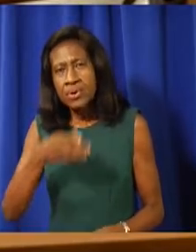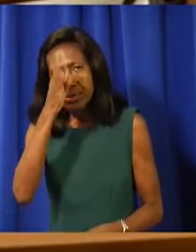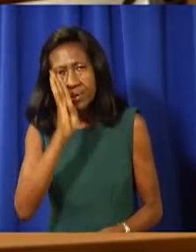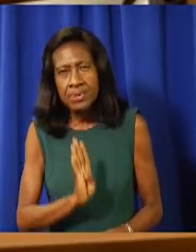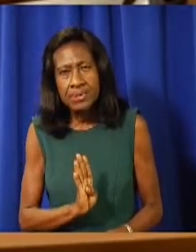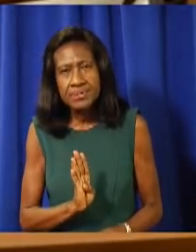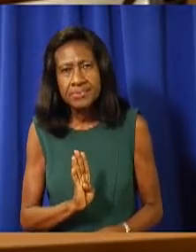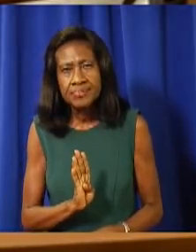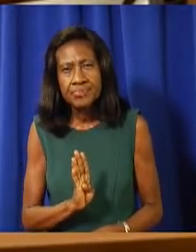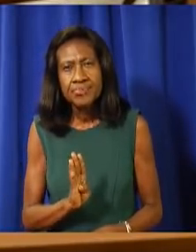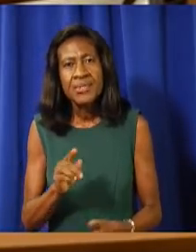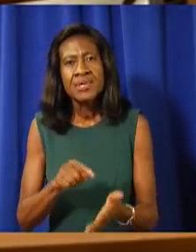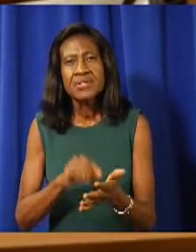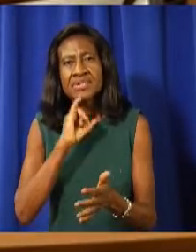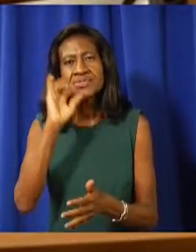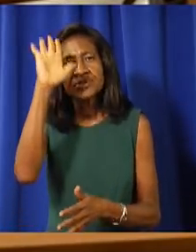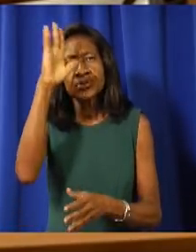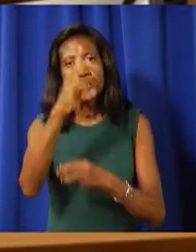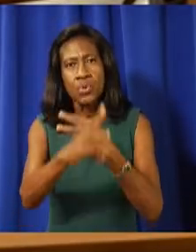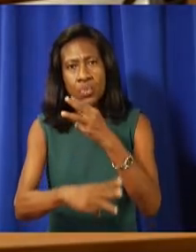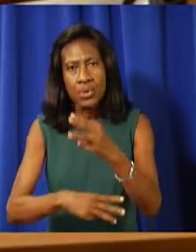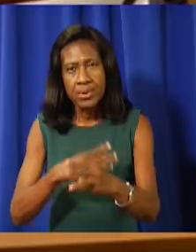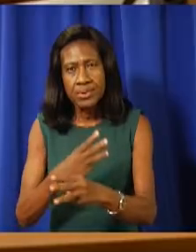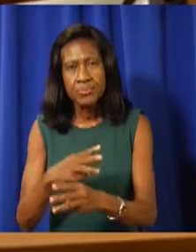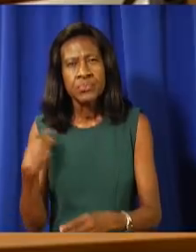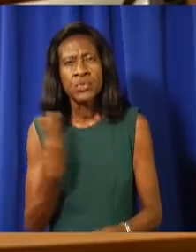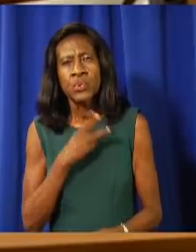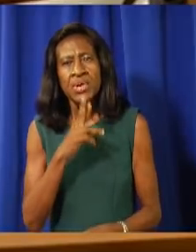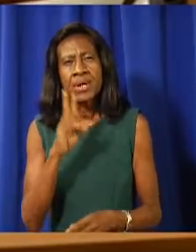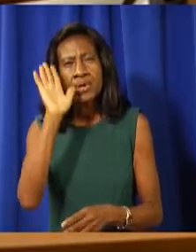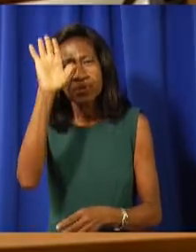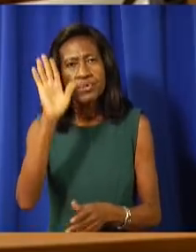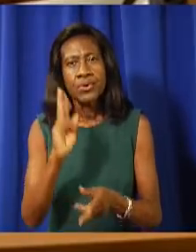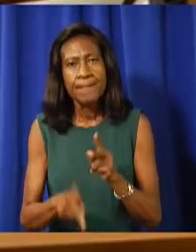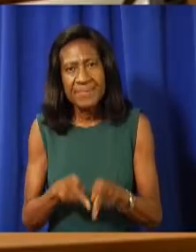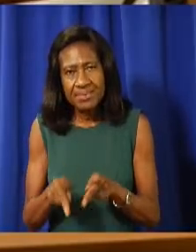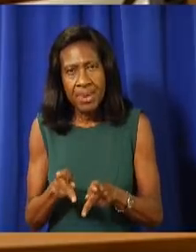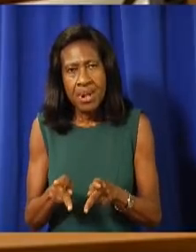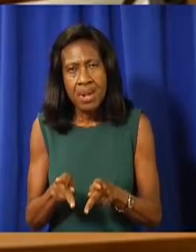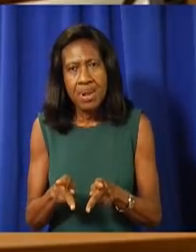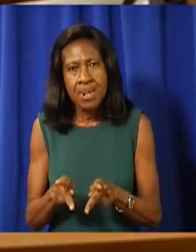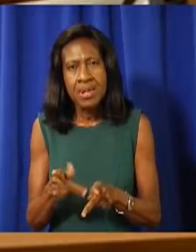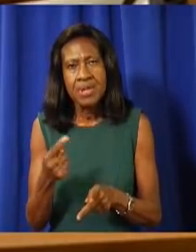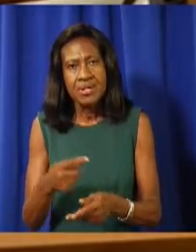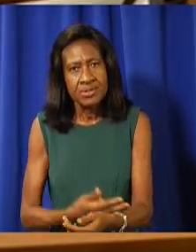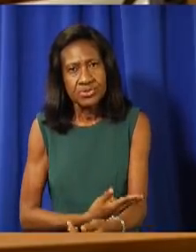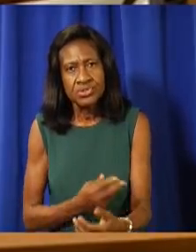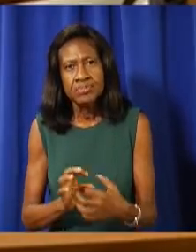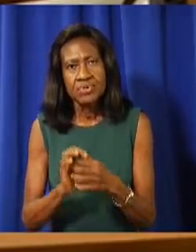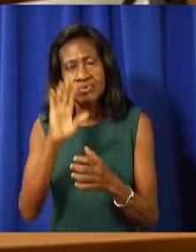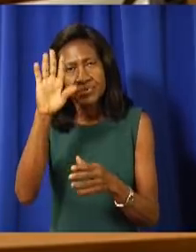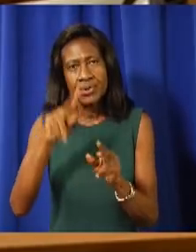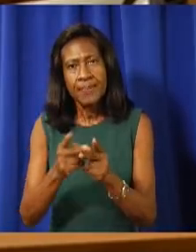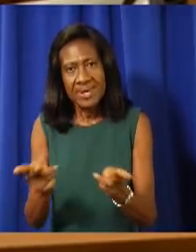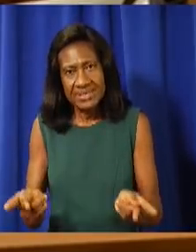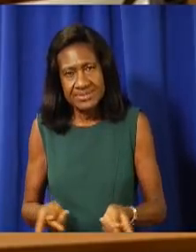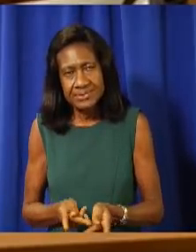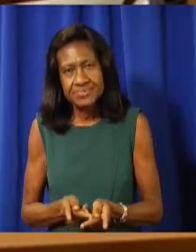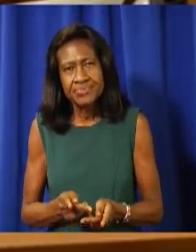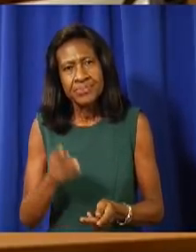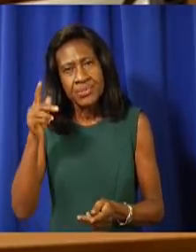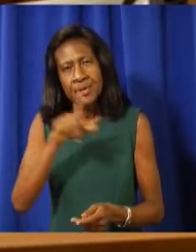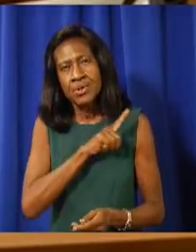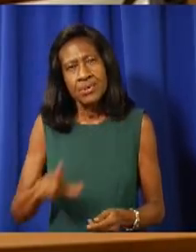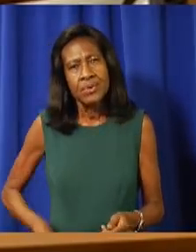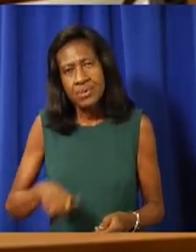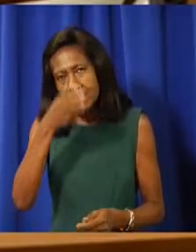this is your world. We are your people, the sheep of your pastor. Lord God,